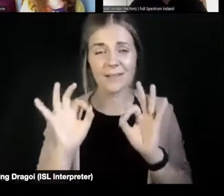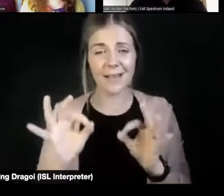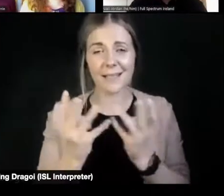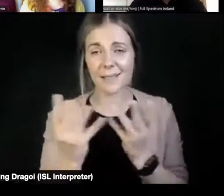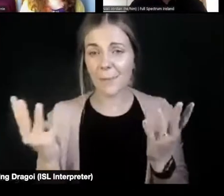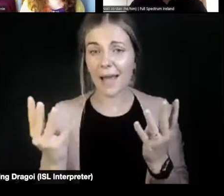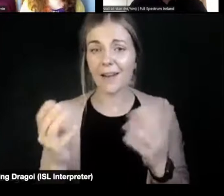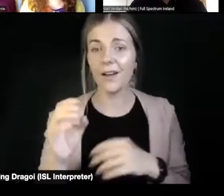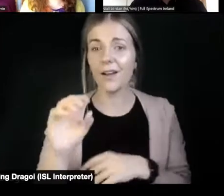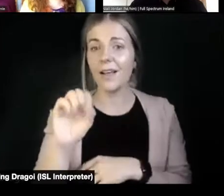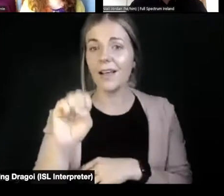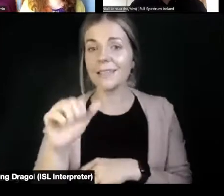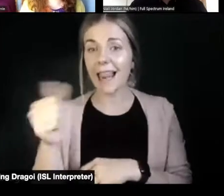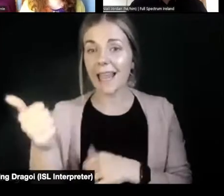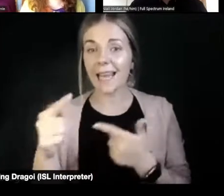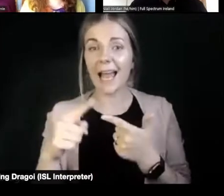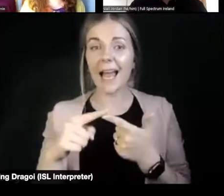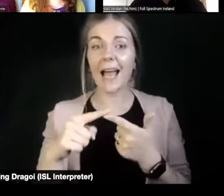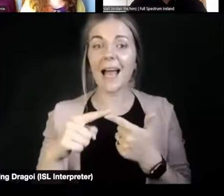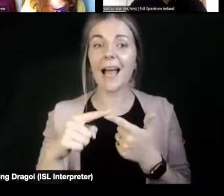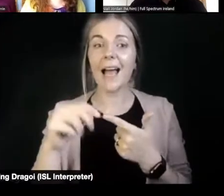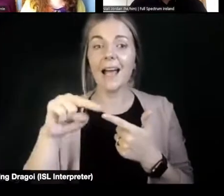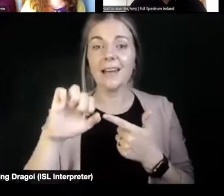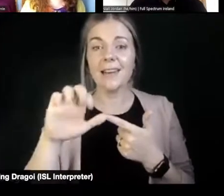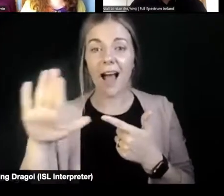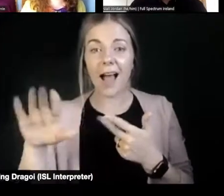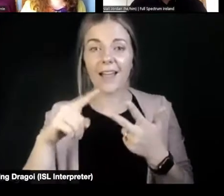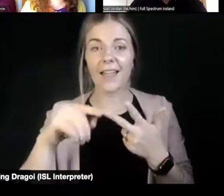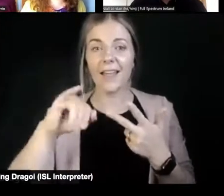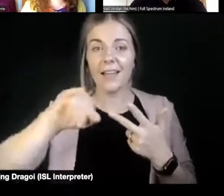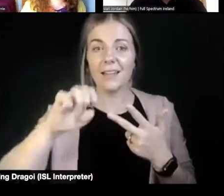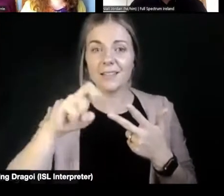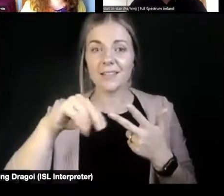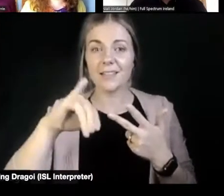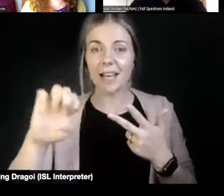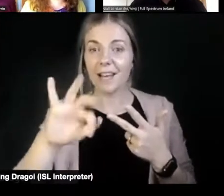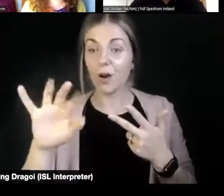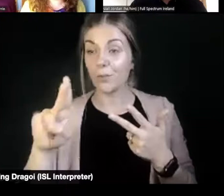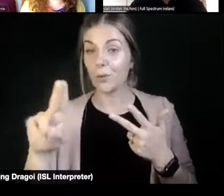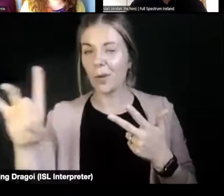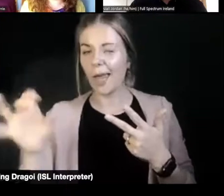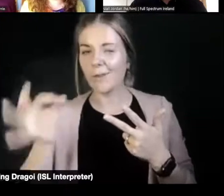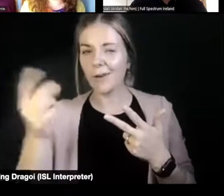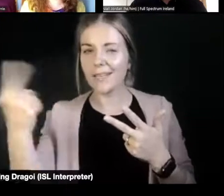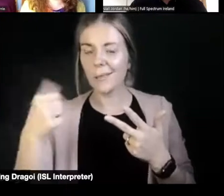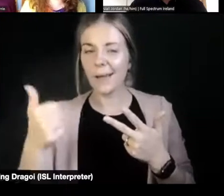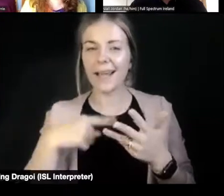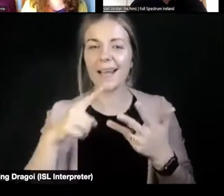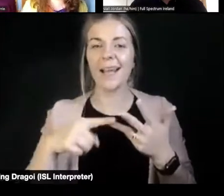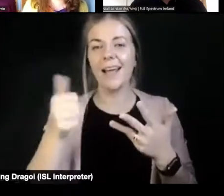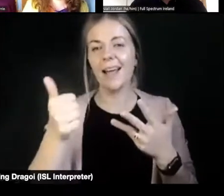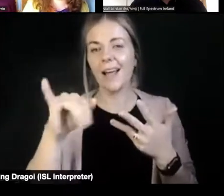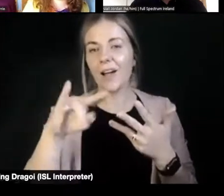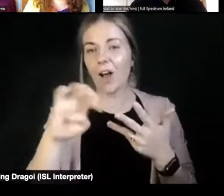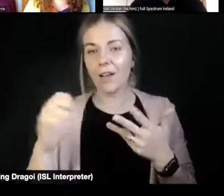Selina, Noel, Jenny from the UK. Great to get you back. And thanks to all of for